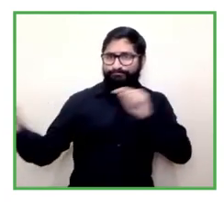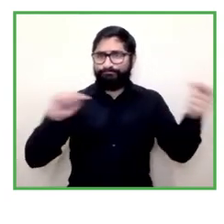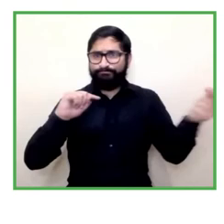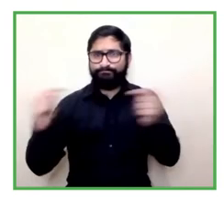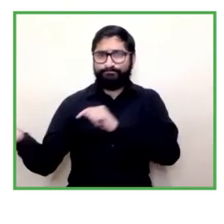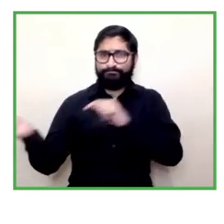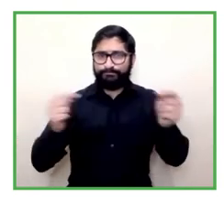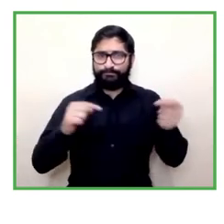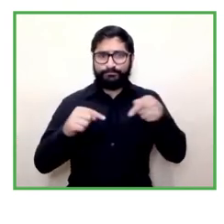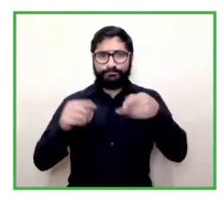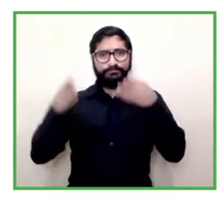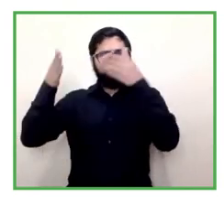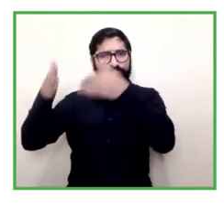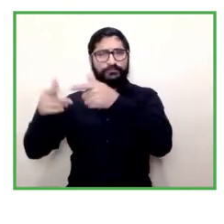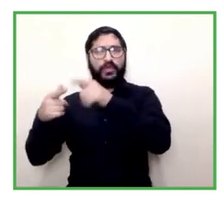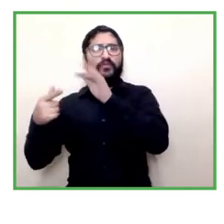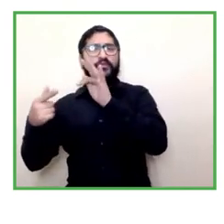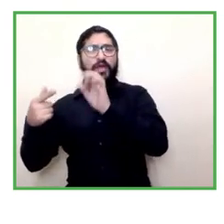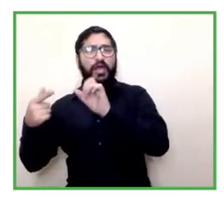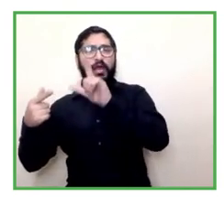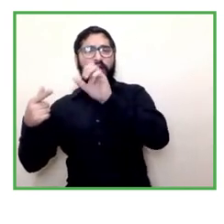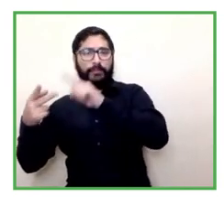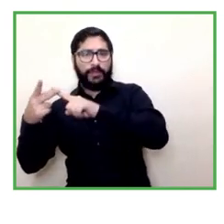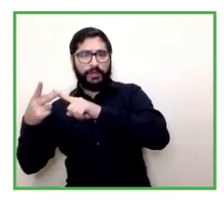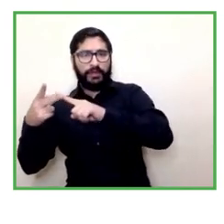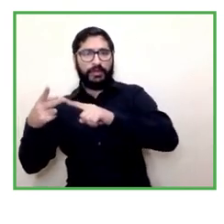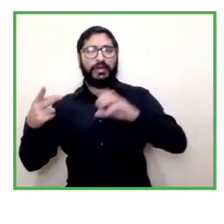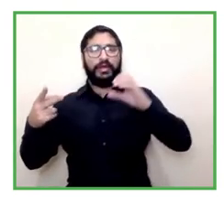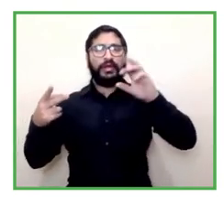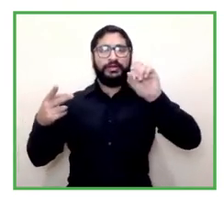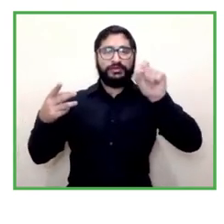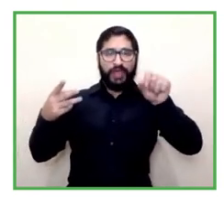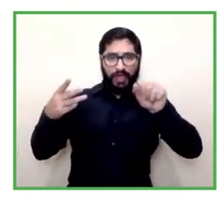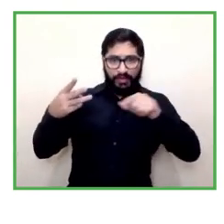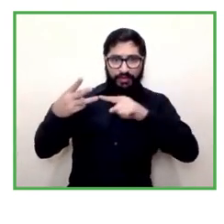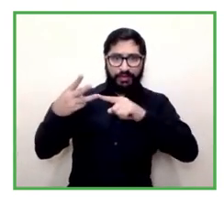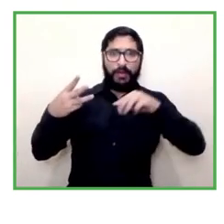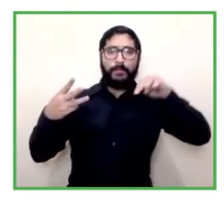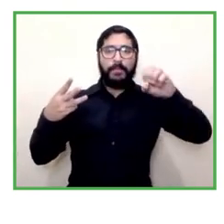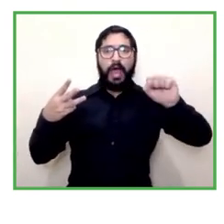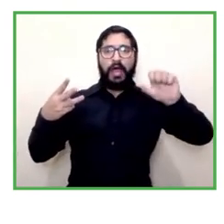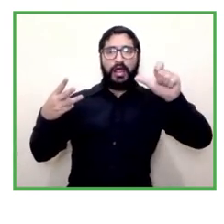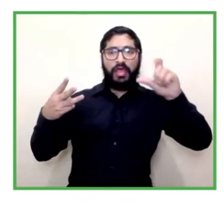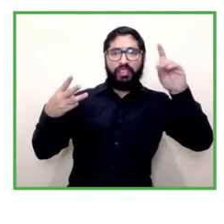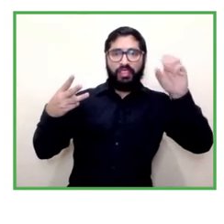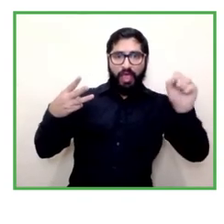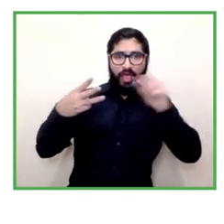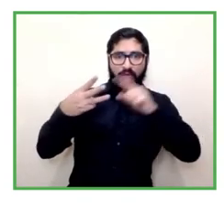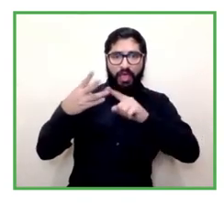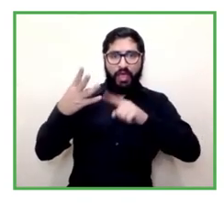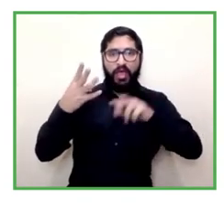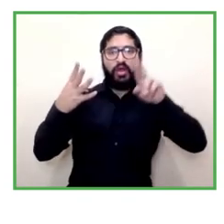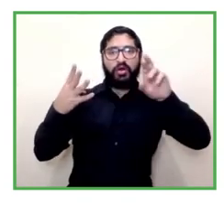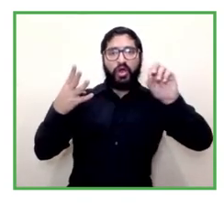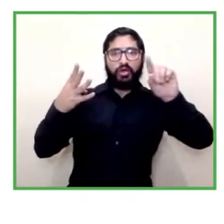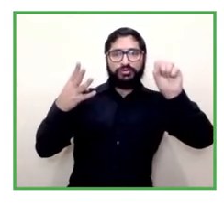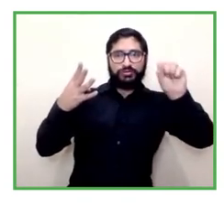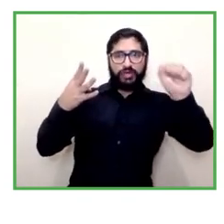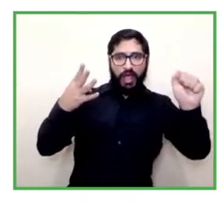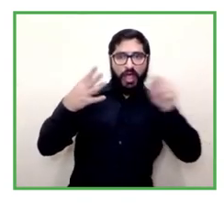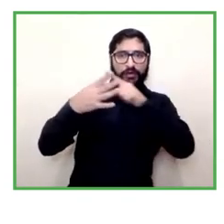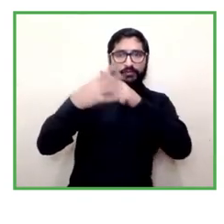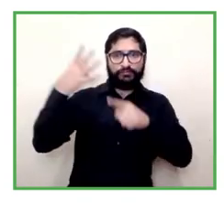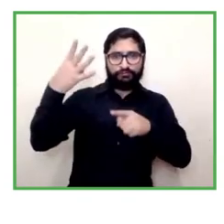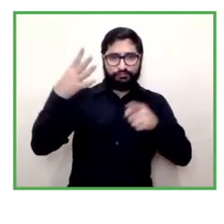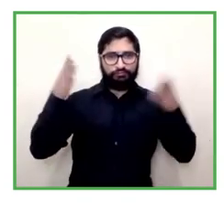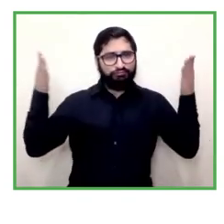with felipe christian magda and rosa maria where we'll present some